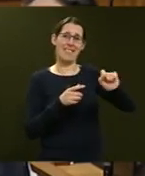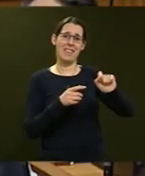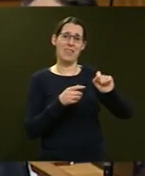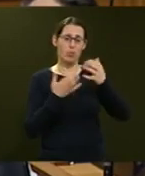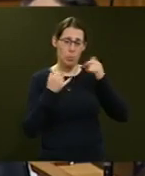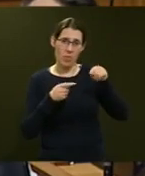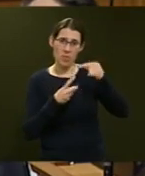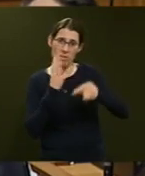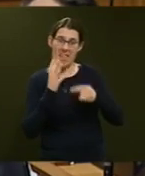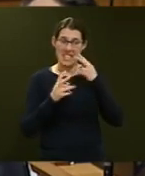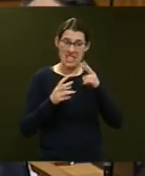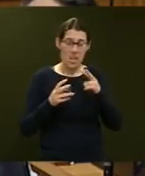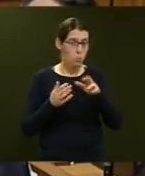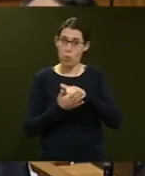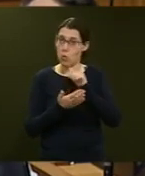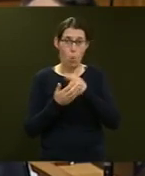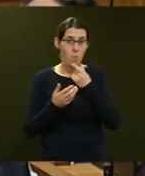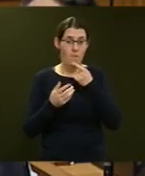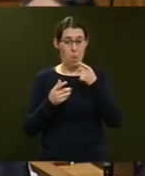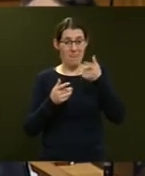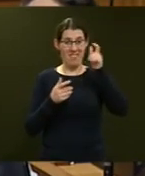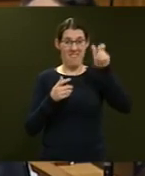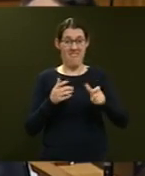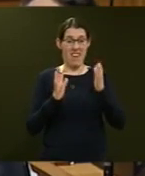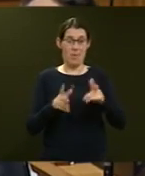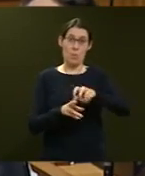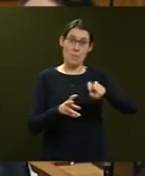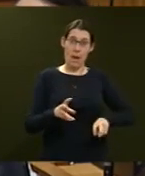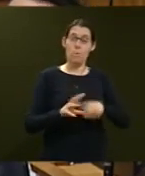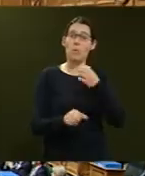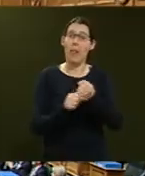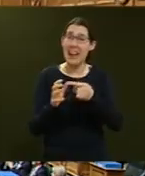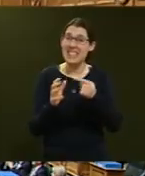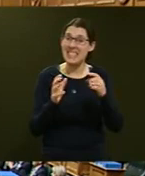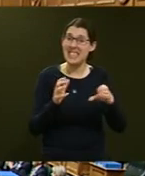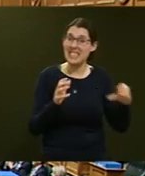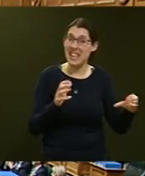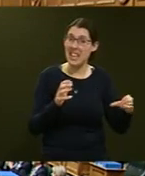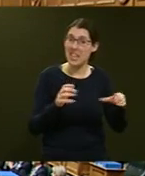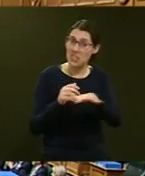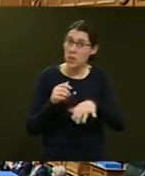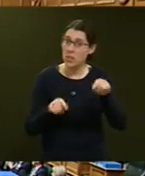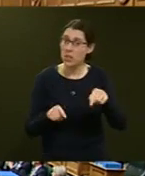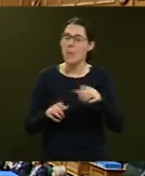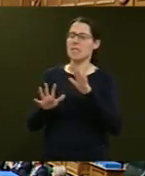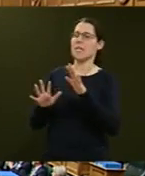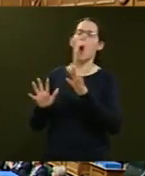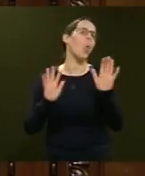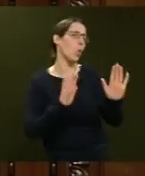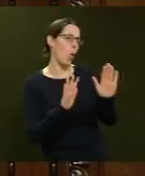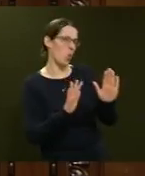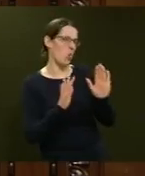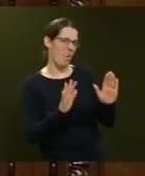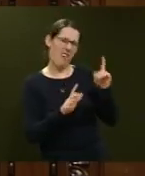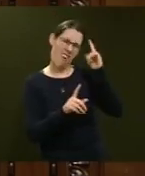with respect to a Minister having to step down such as an ACC case? Mr Speaker, I'm on… order, order. I think that's